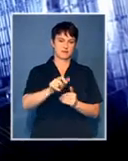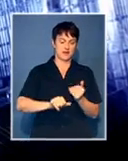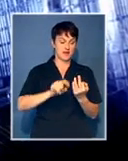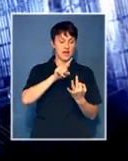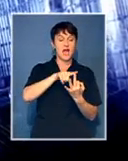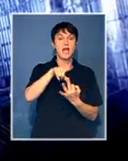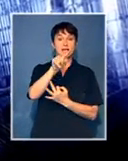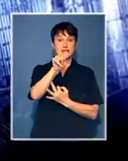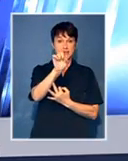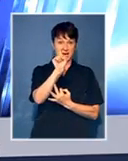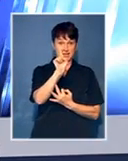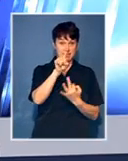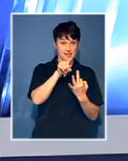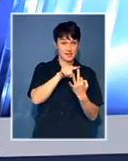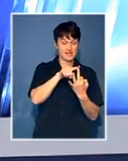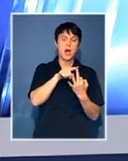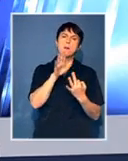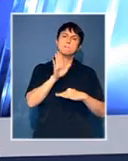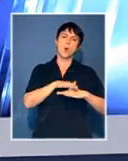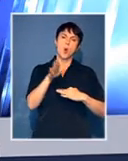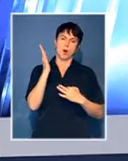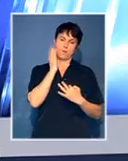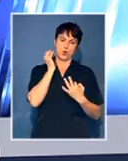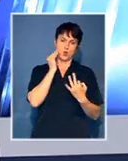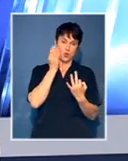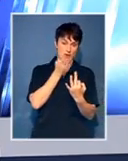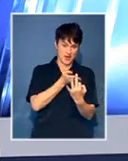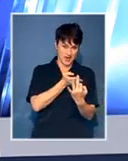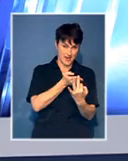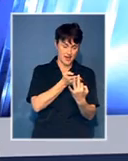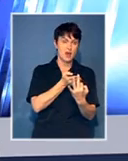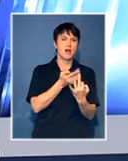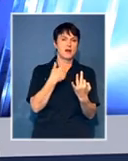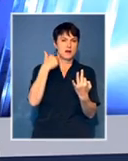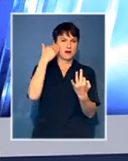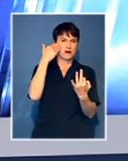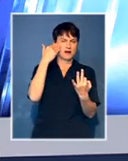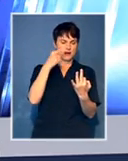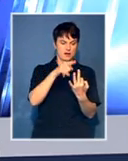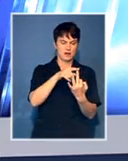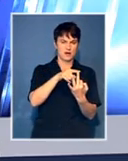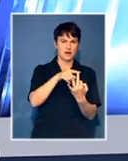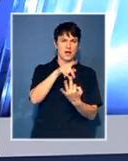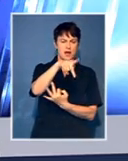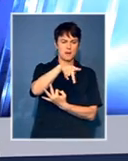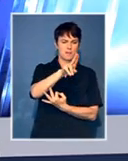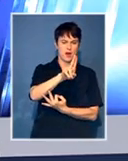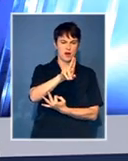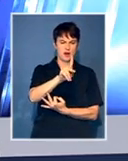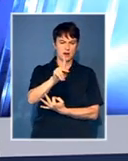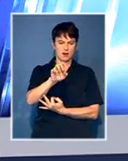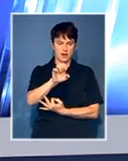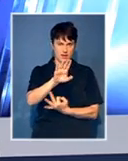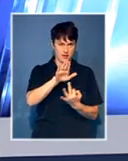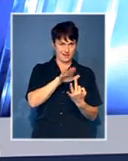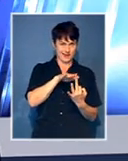Now, is it the Parchestrom campus, which is mainly a white campus, as far as we know, the NVRU, is it? Northwest Birka, if you follow them